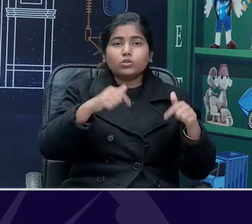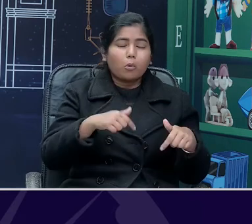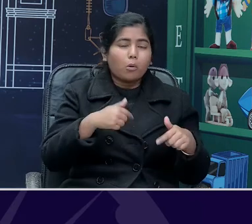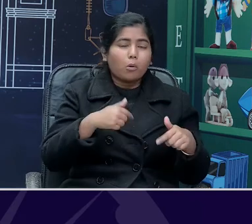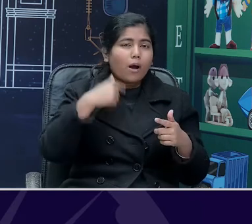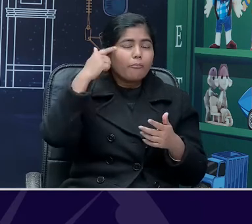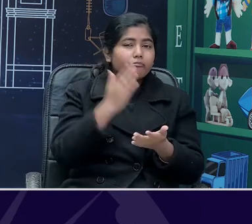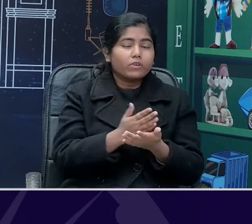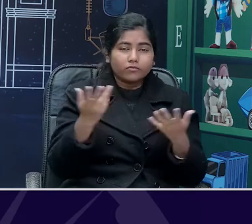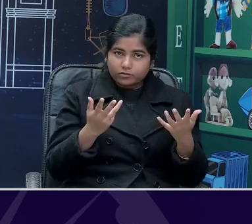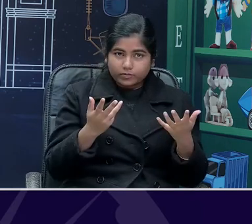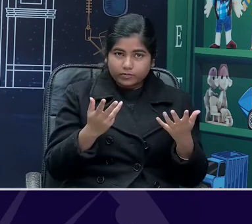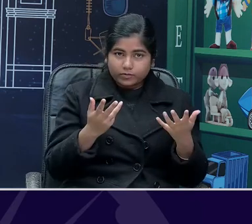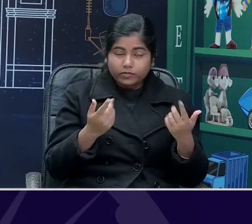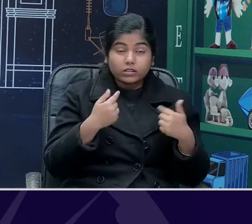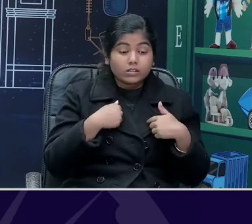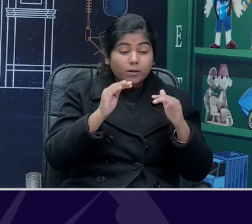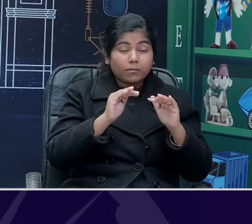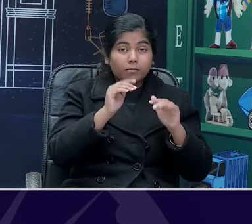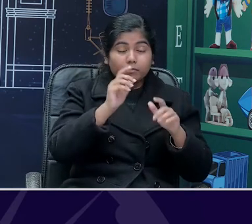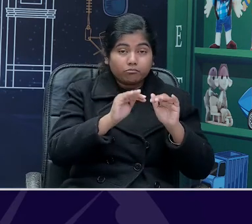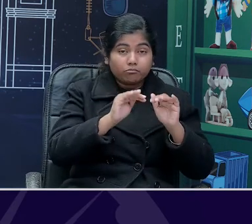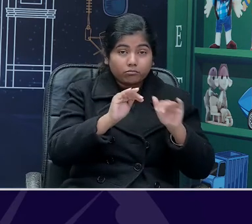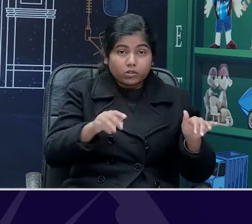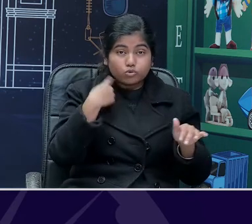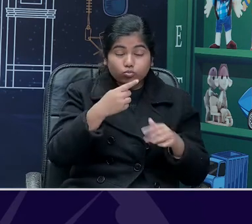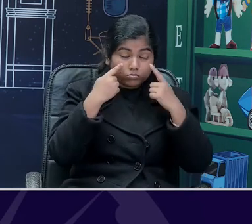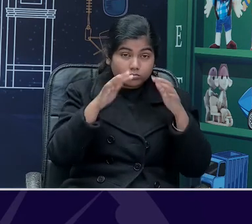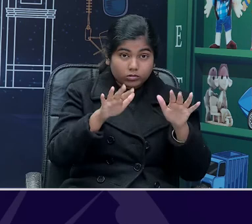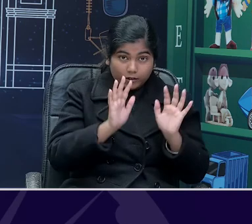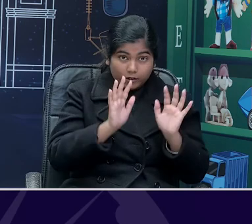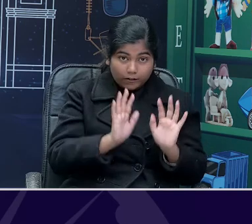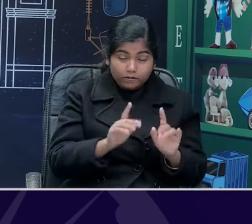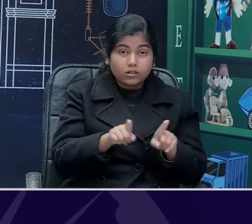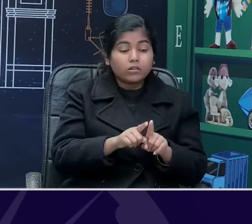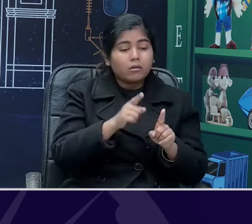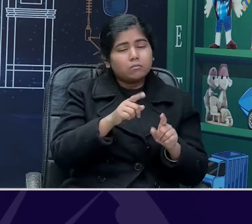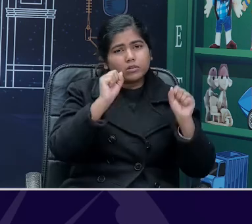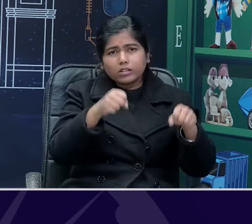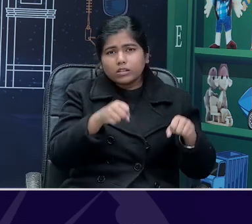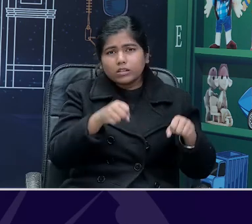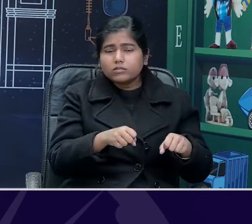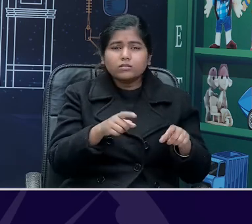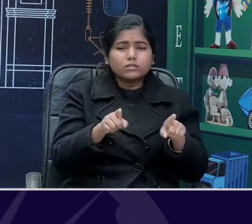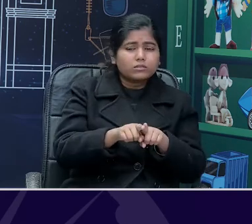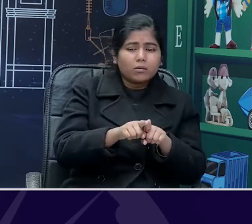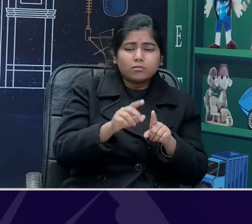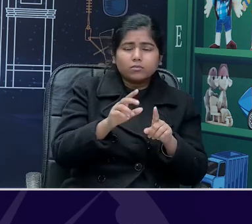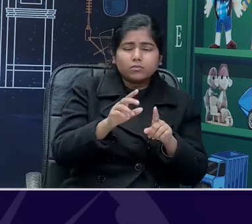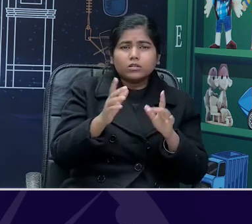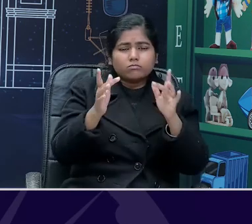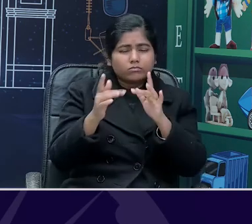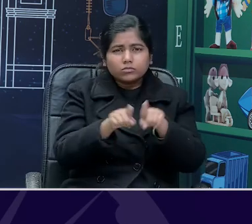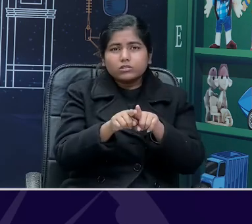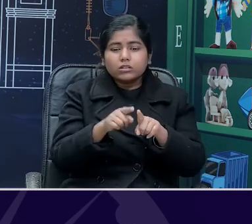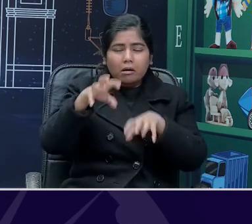strongly believe is that visually impaired children do need external stimulus such as, you know, sounds of